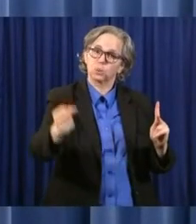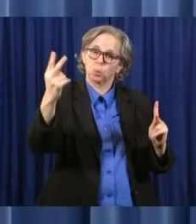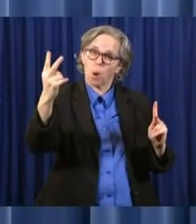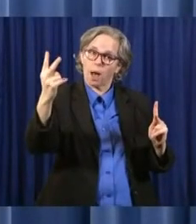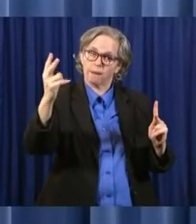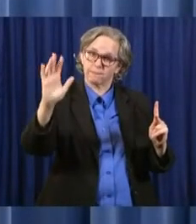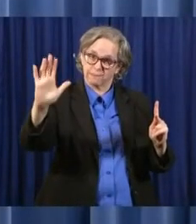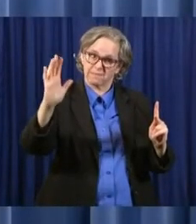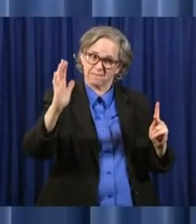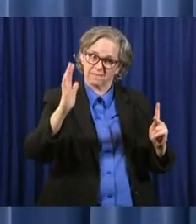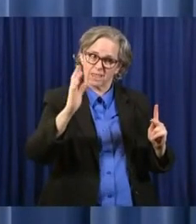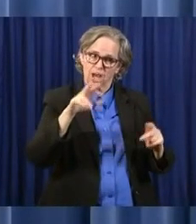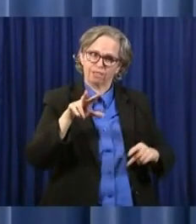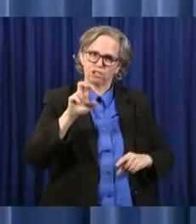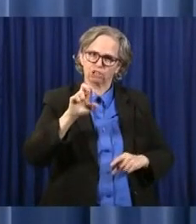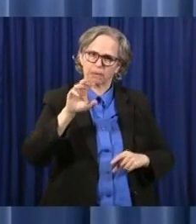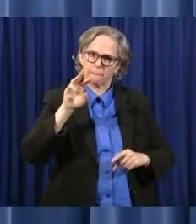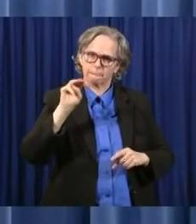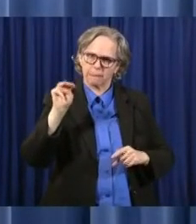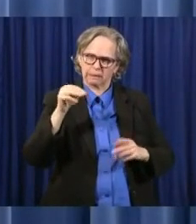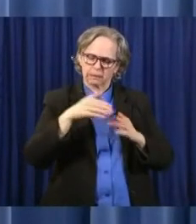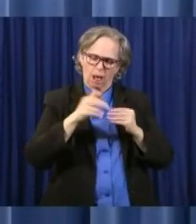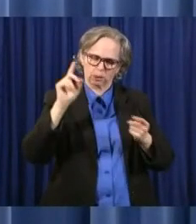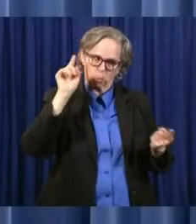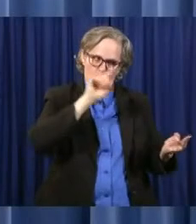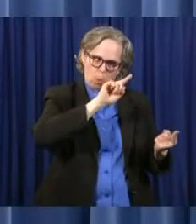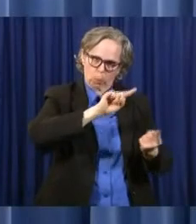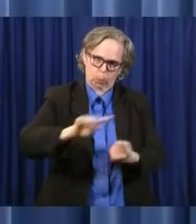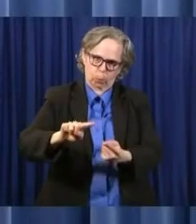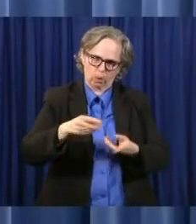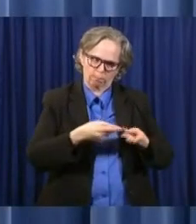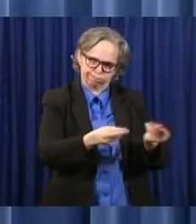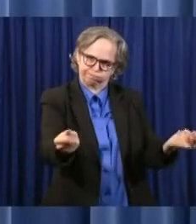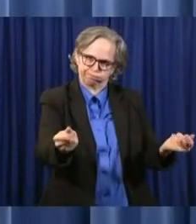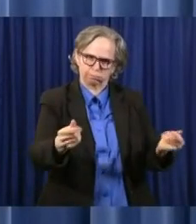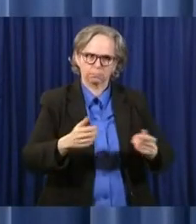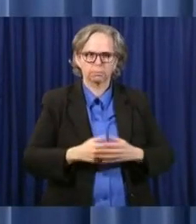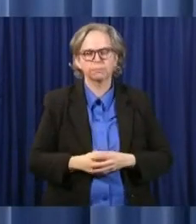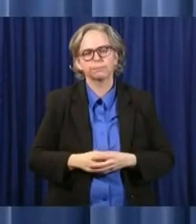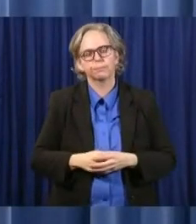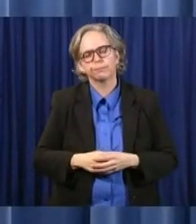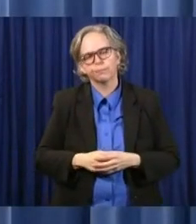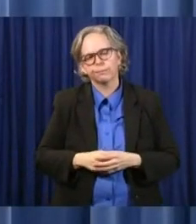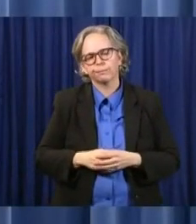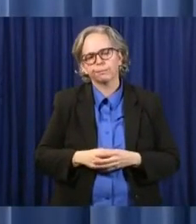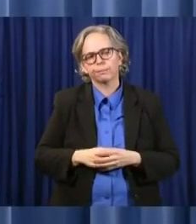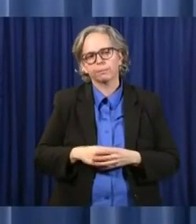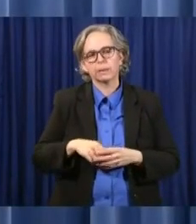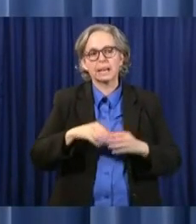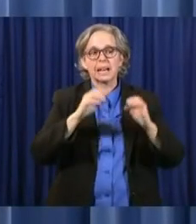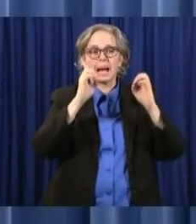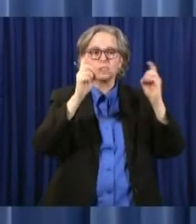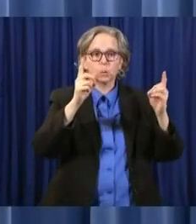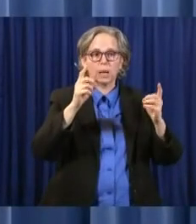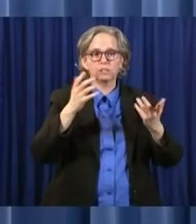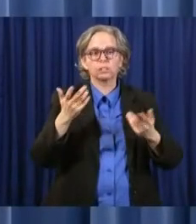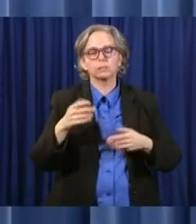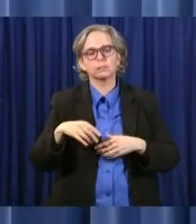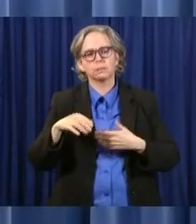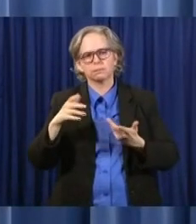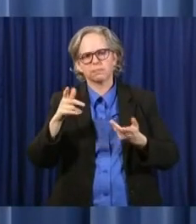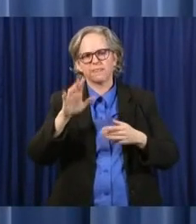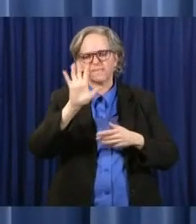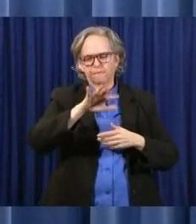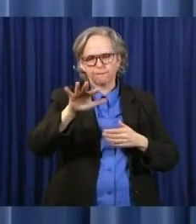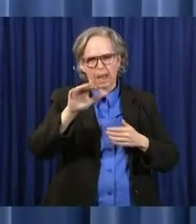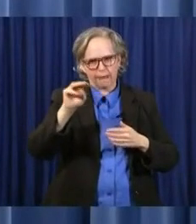Other education budget line items, $55 million. Higher education, $110 million. All other